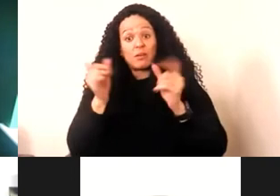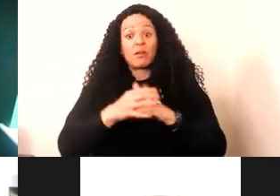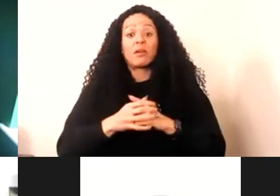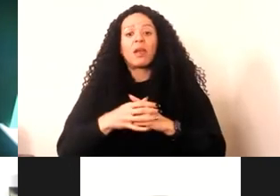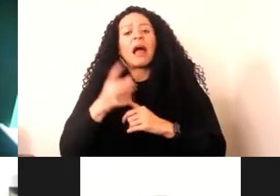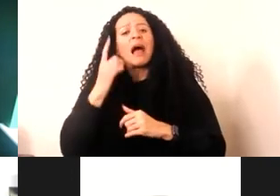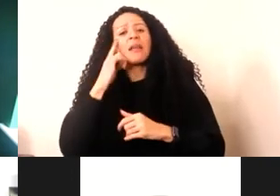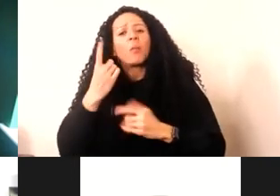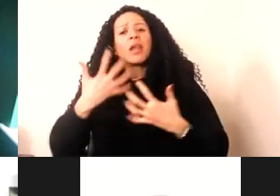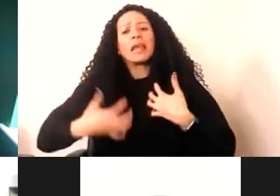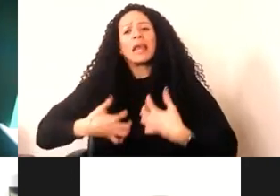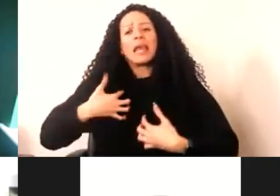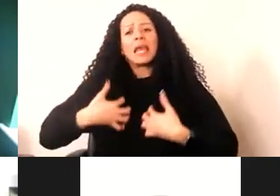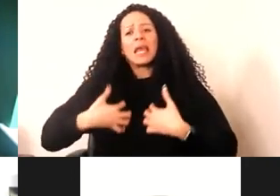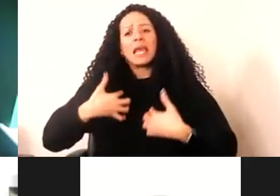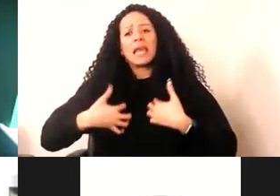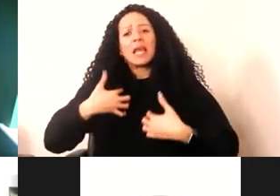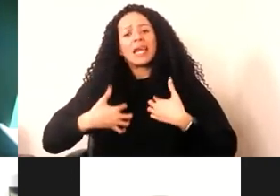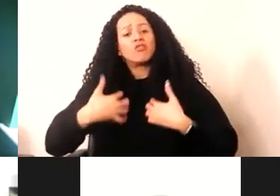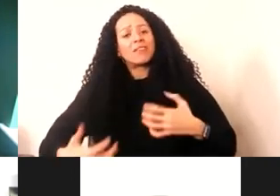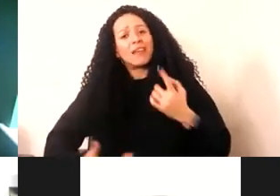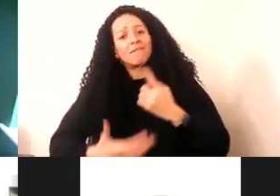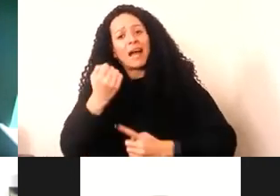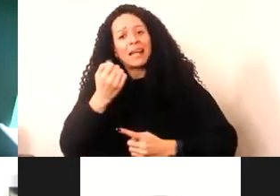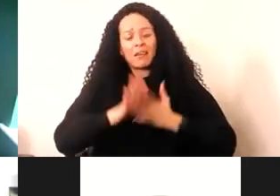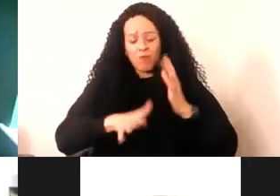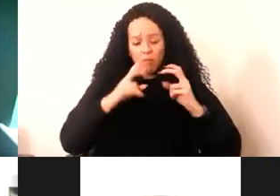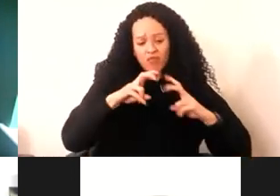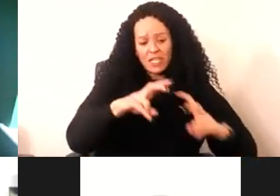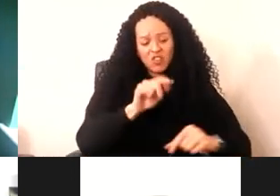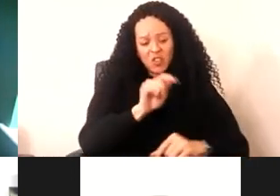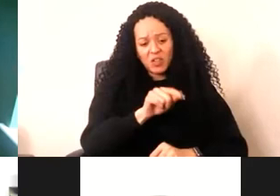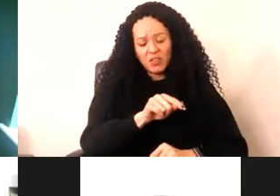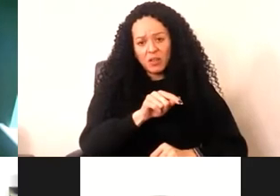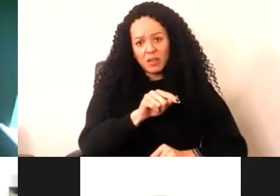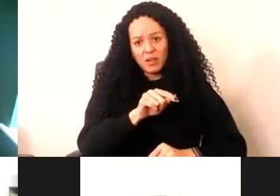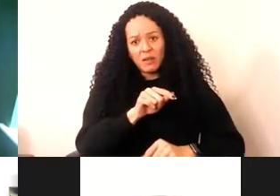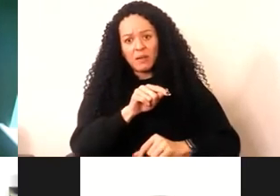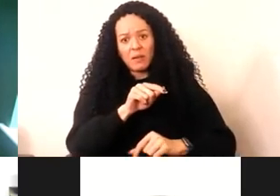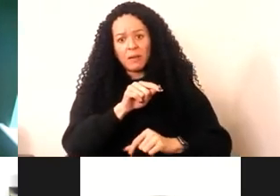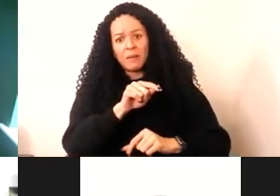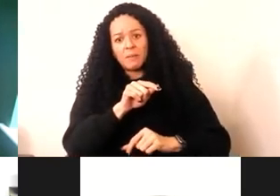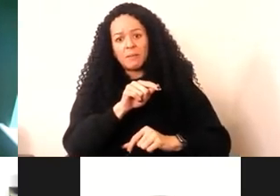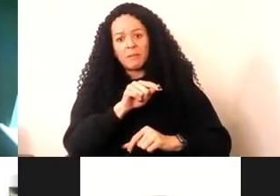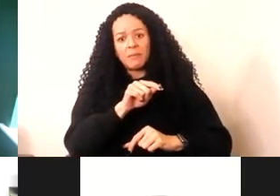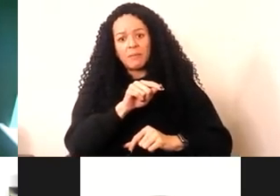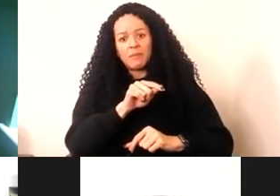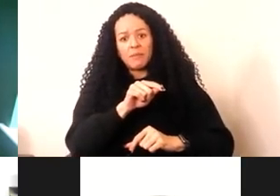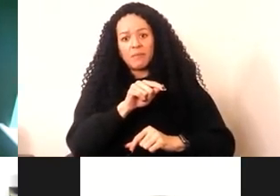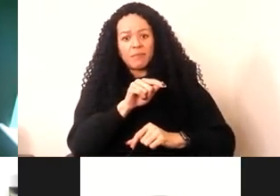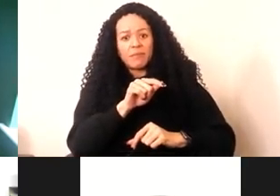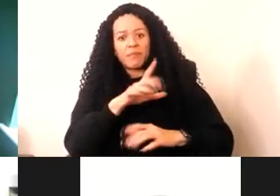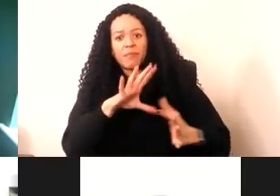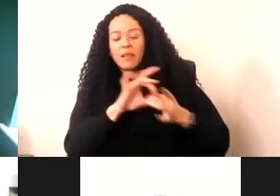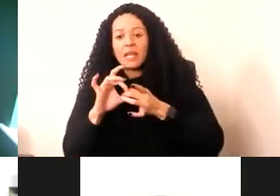interesting findings of the research is this tension between the institution and